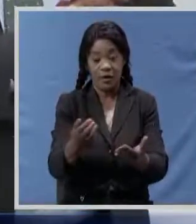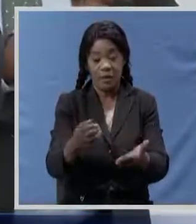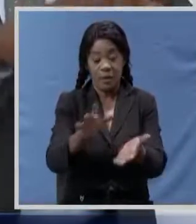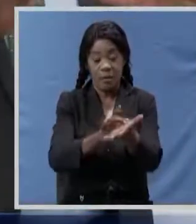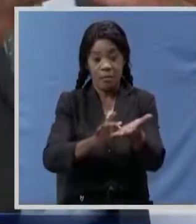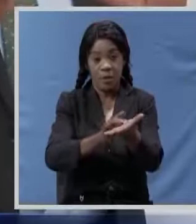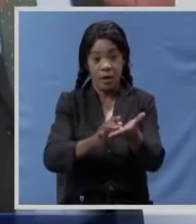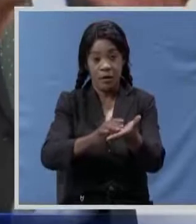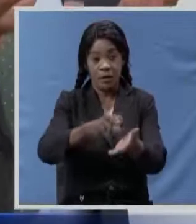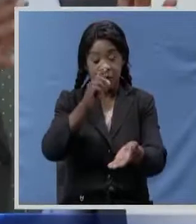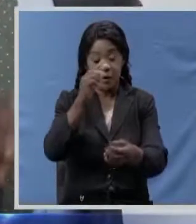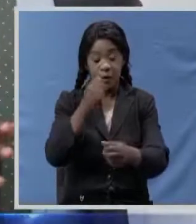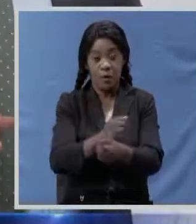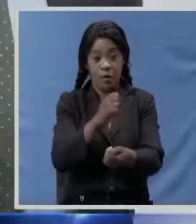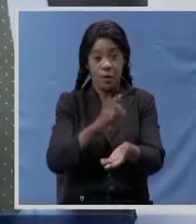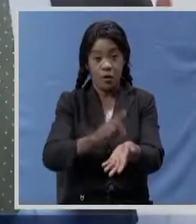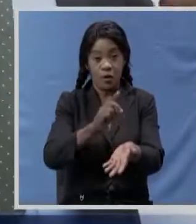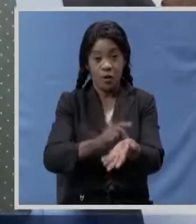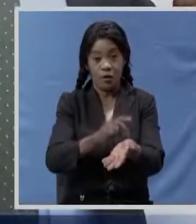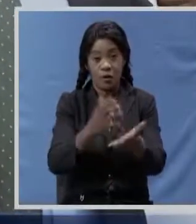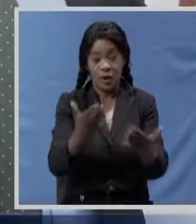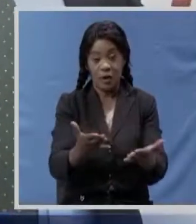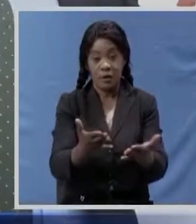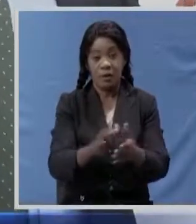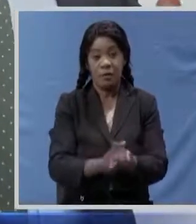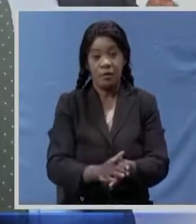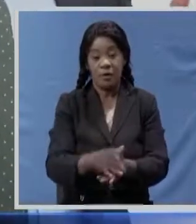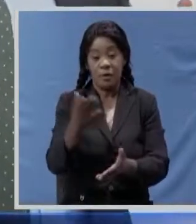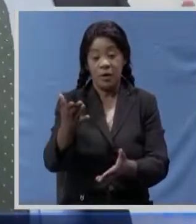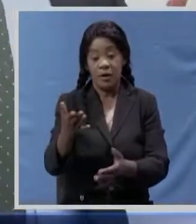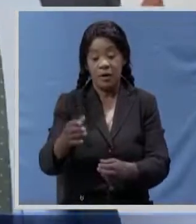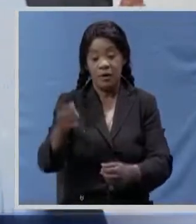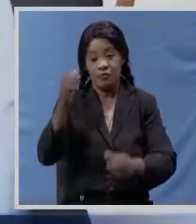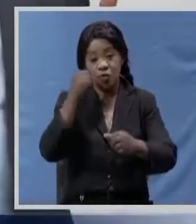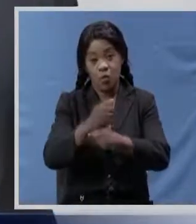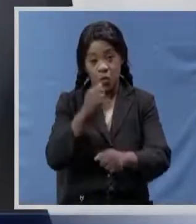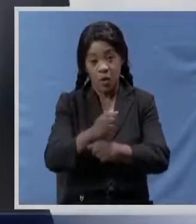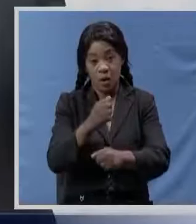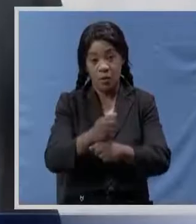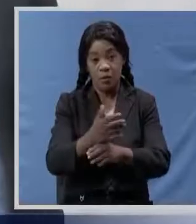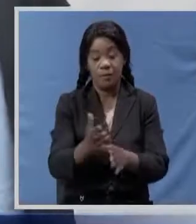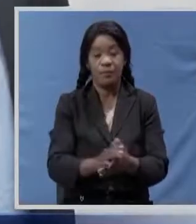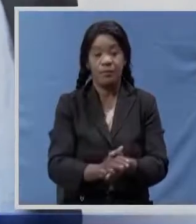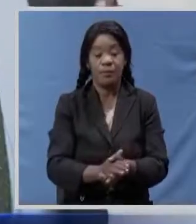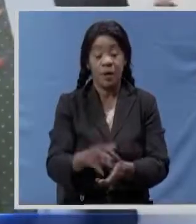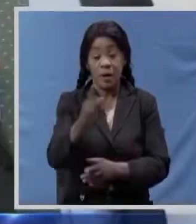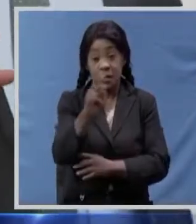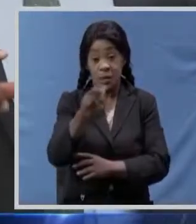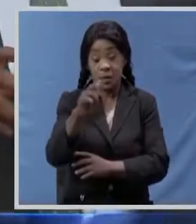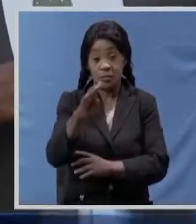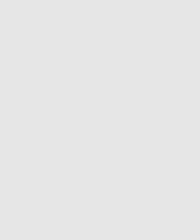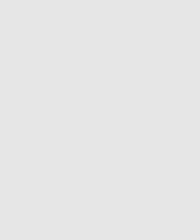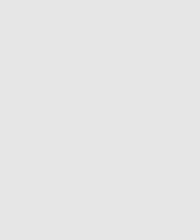may pass on due to contracting COVID-19 in the course of duty Sharon Kunda ZNBC News